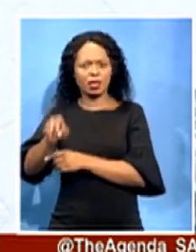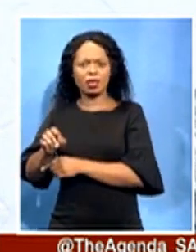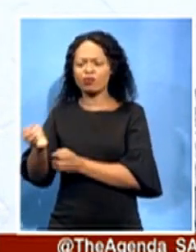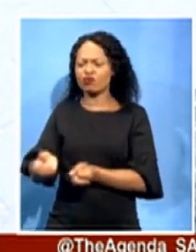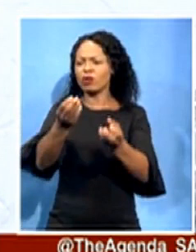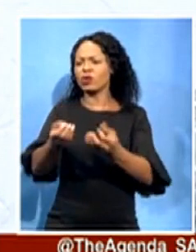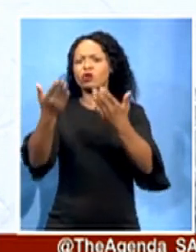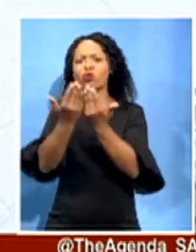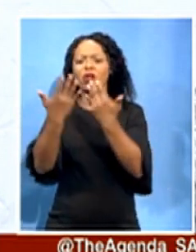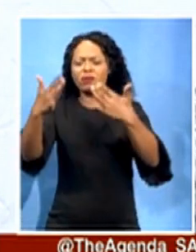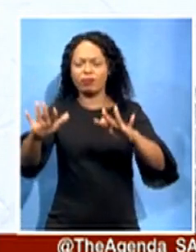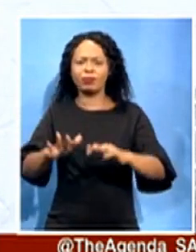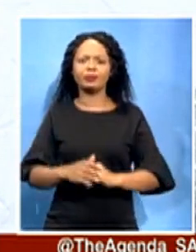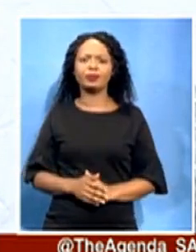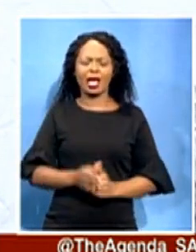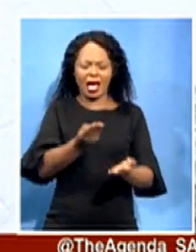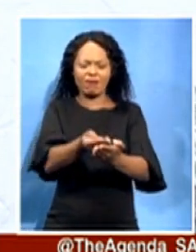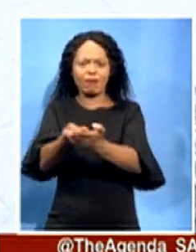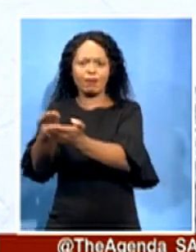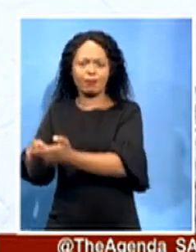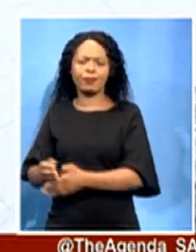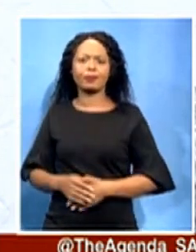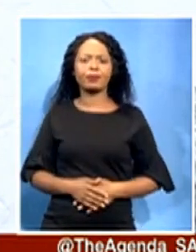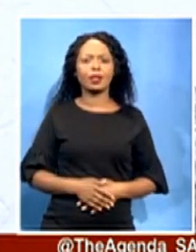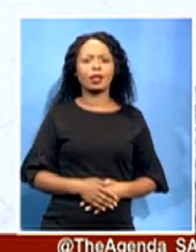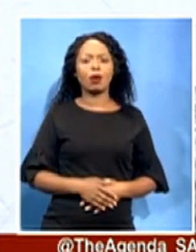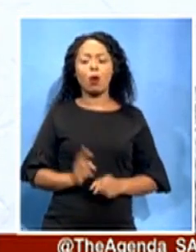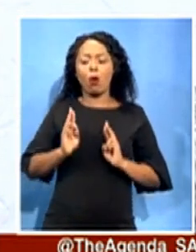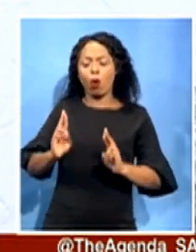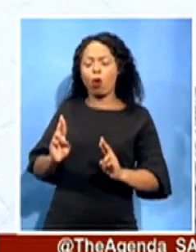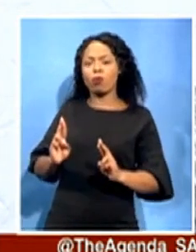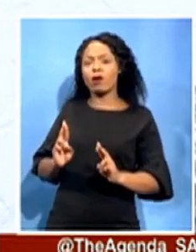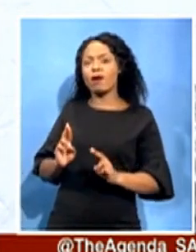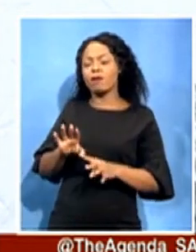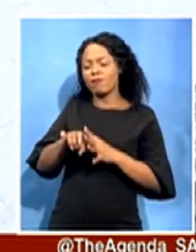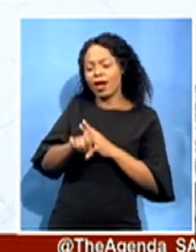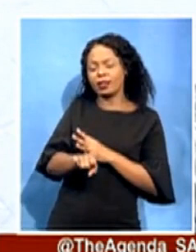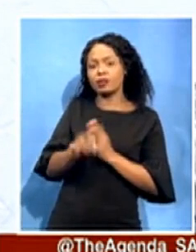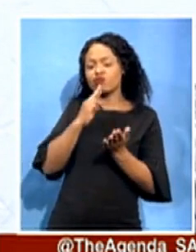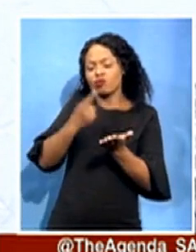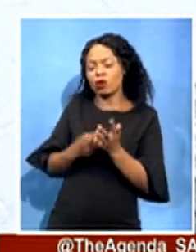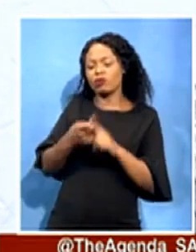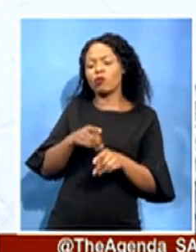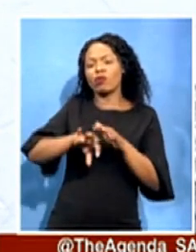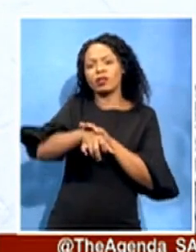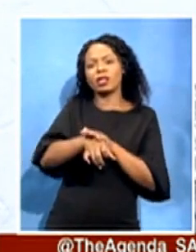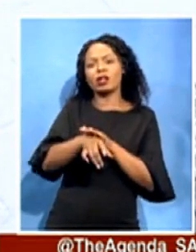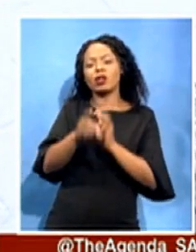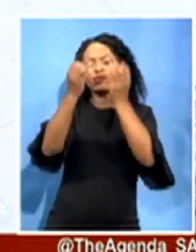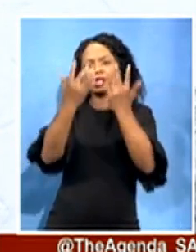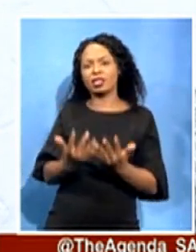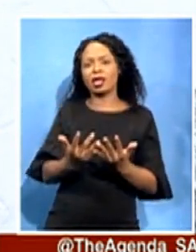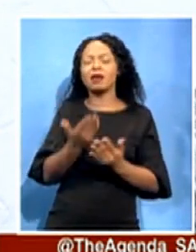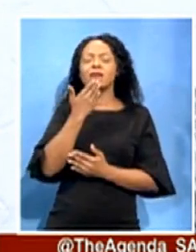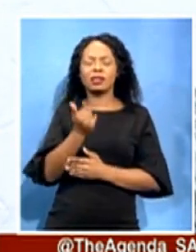findings by the provincial treasury will now put the matter to rest and allow the department really